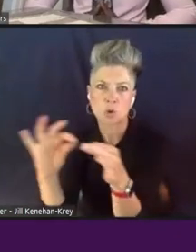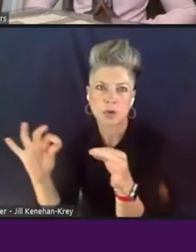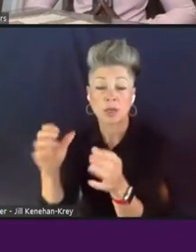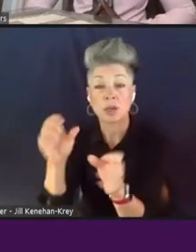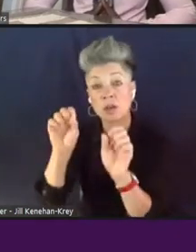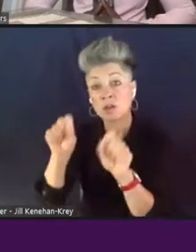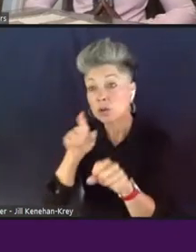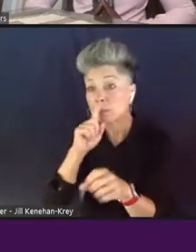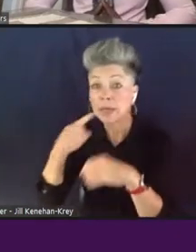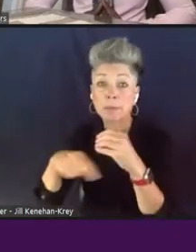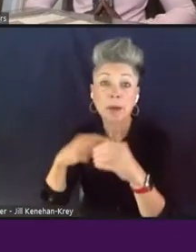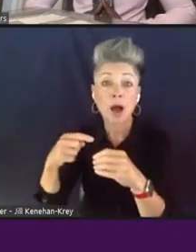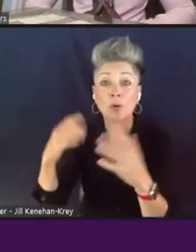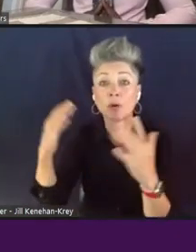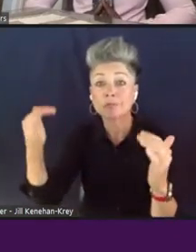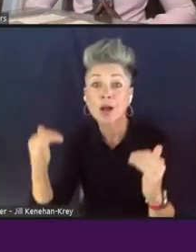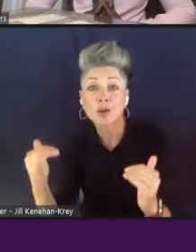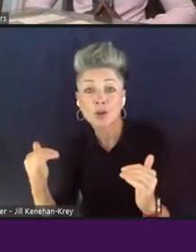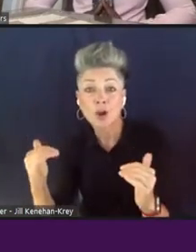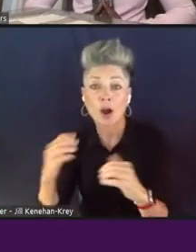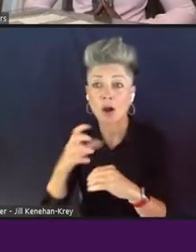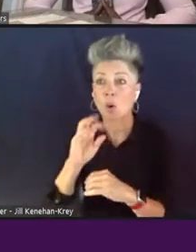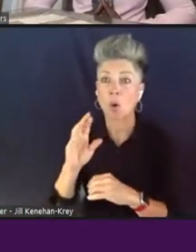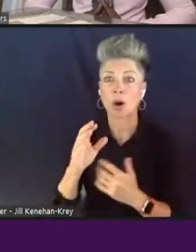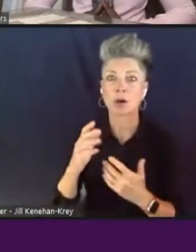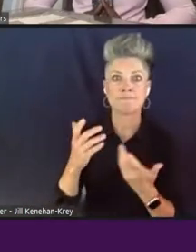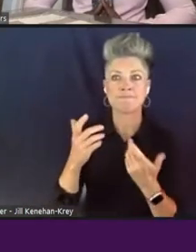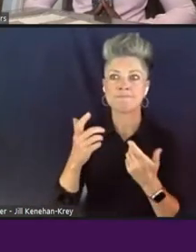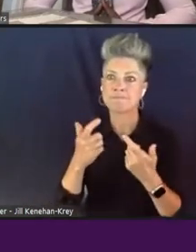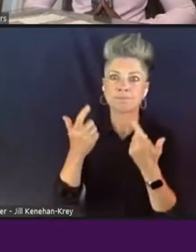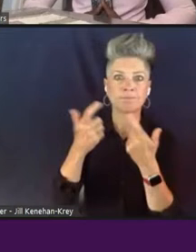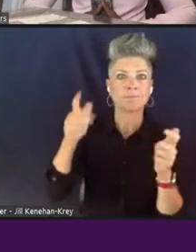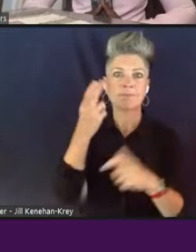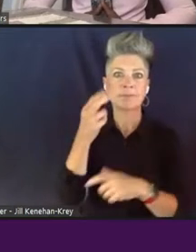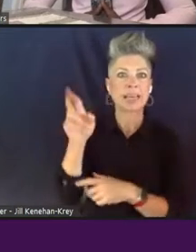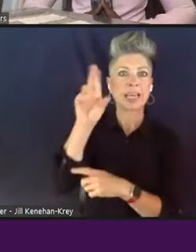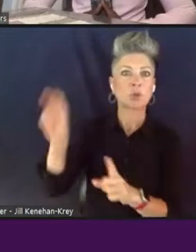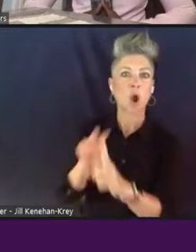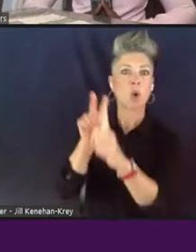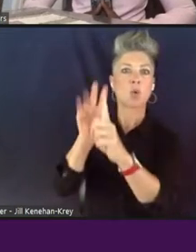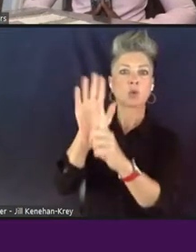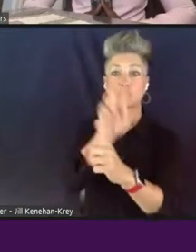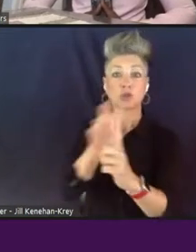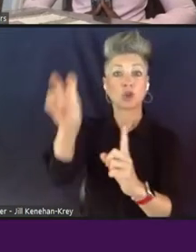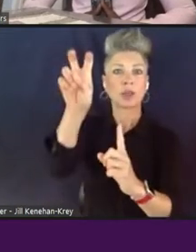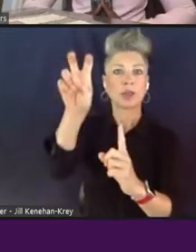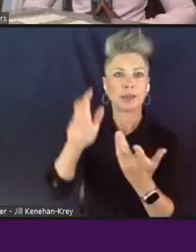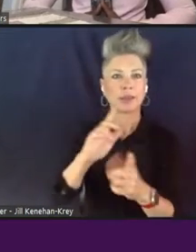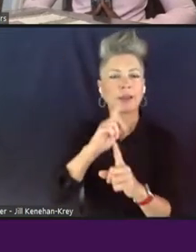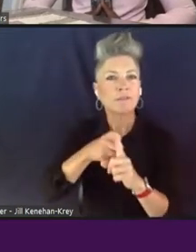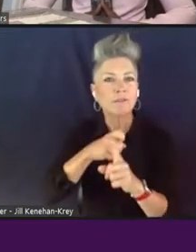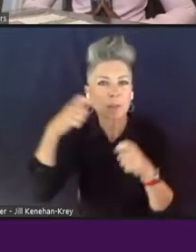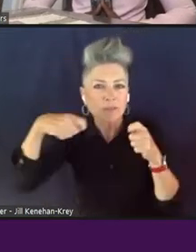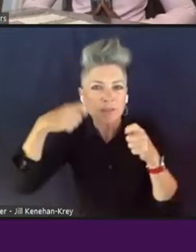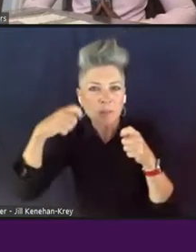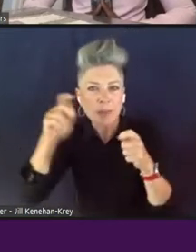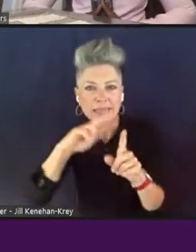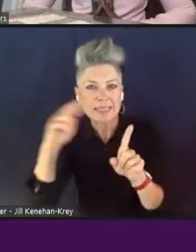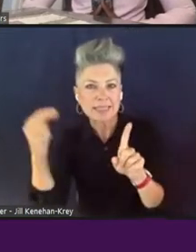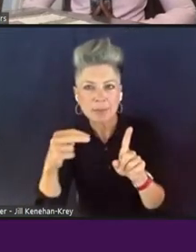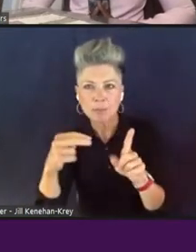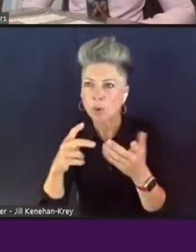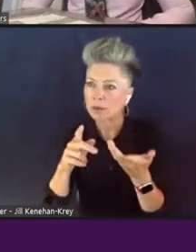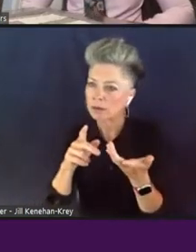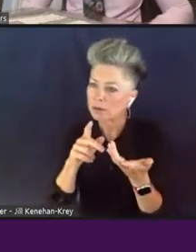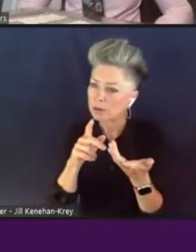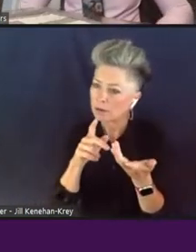a story, you know, the hero's journey, and I'm just curious, from a filmmaking standpoint, there's some deep motivation, I'm sure, for your involvement